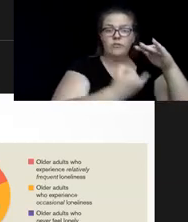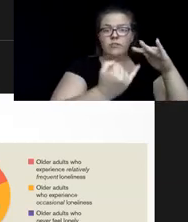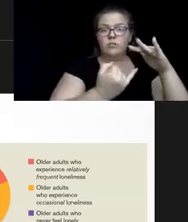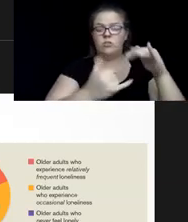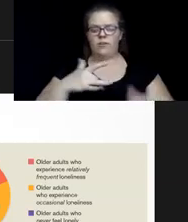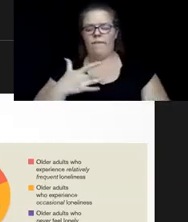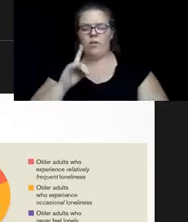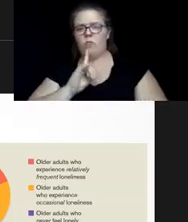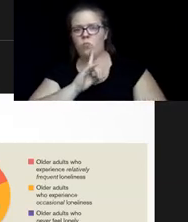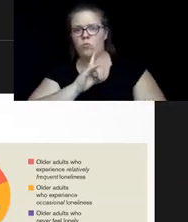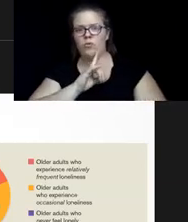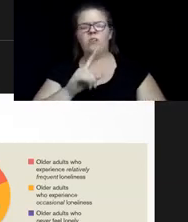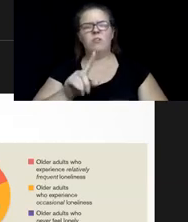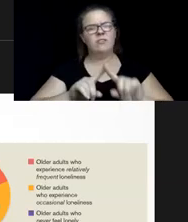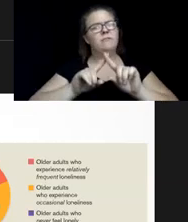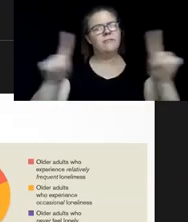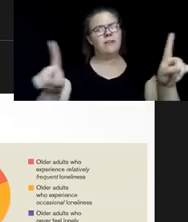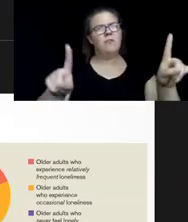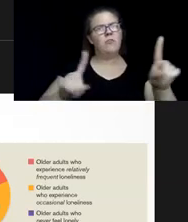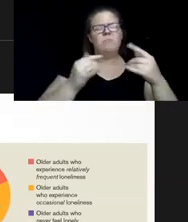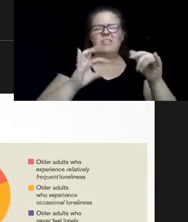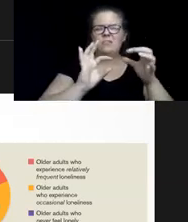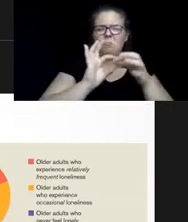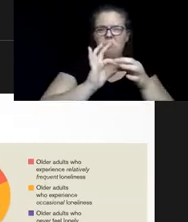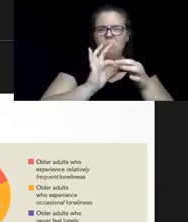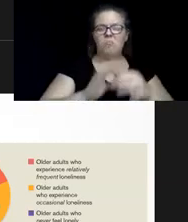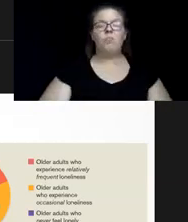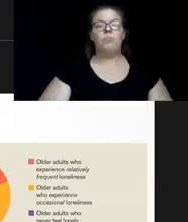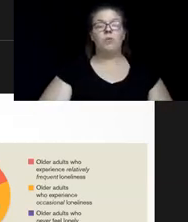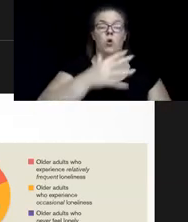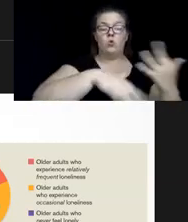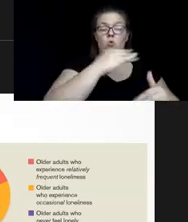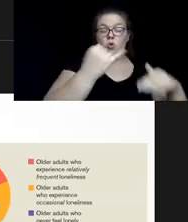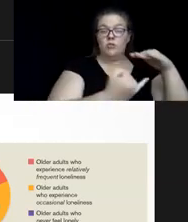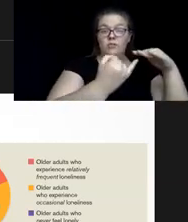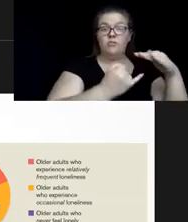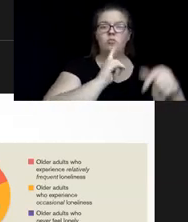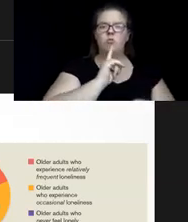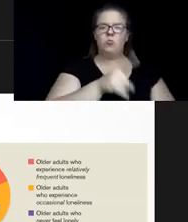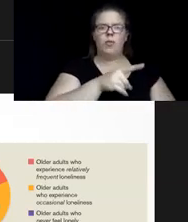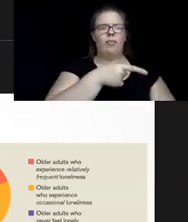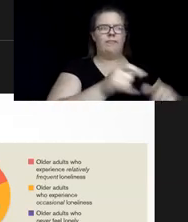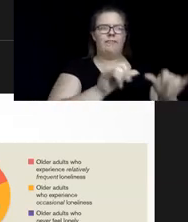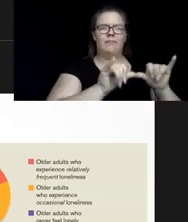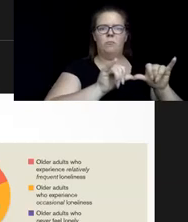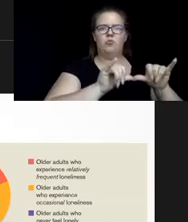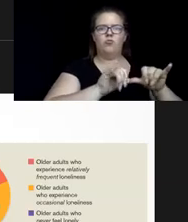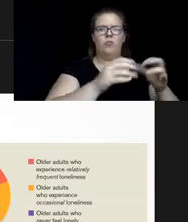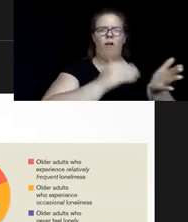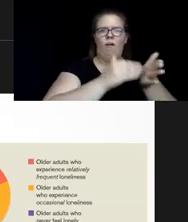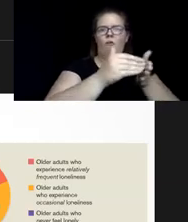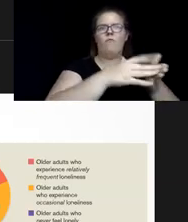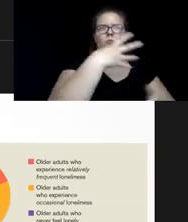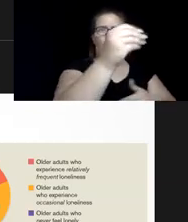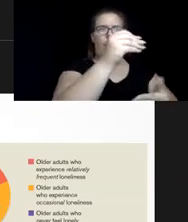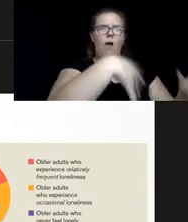They're two different things, although they're related. Social isolation is really the objective measure of social contacts, and